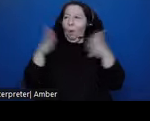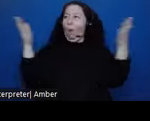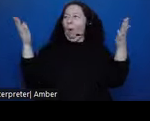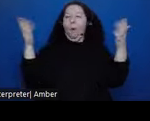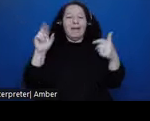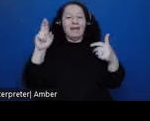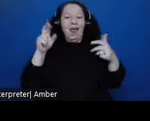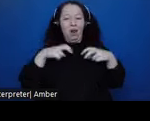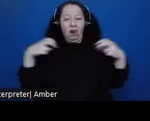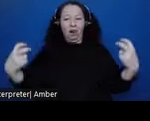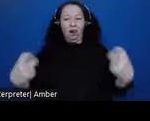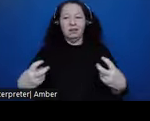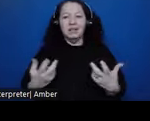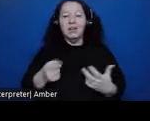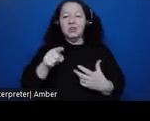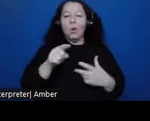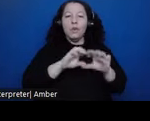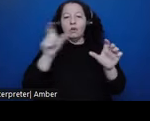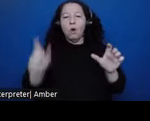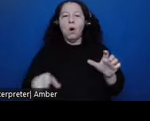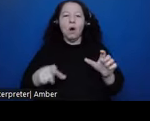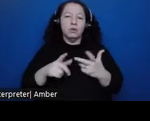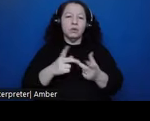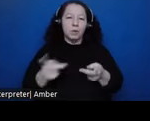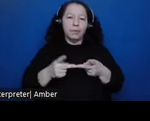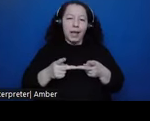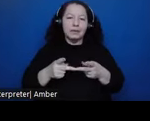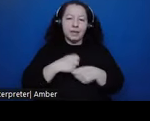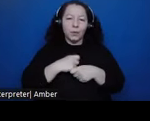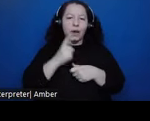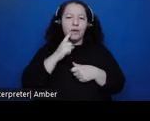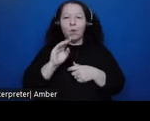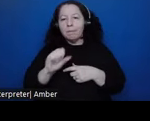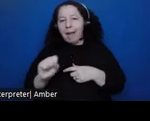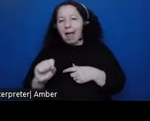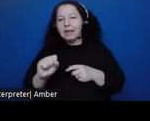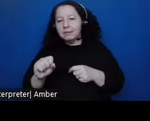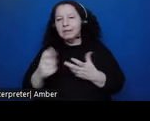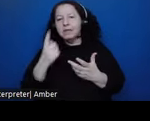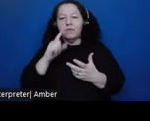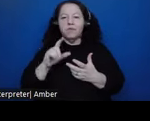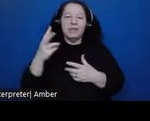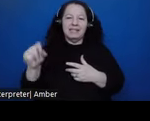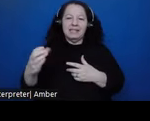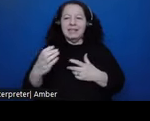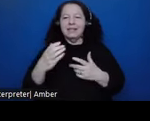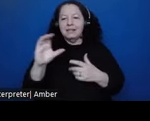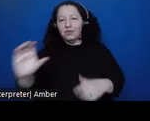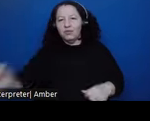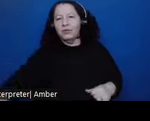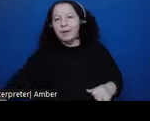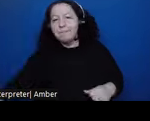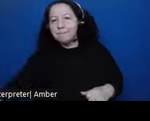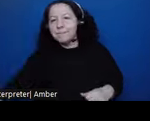arches were places where mass would be said in the 16th century. They also advocated for themselves in